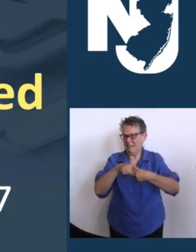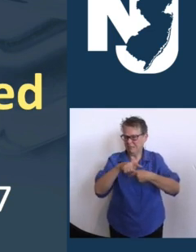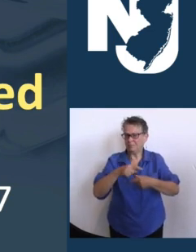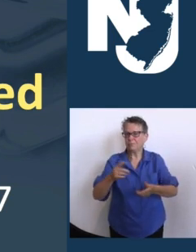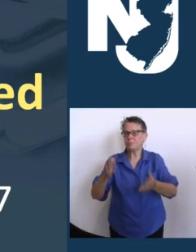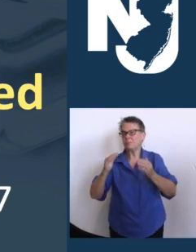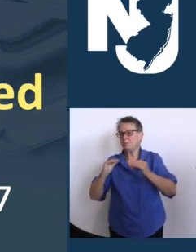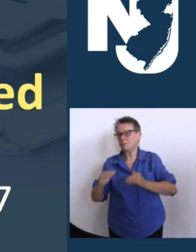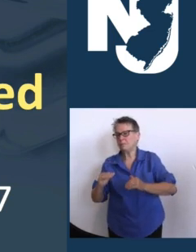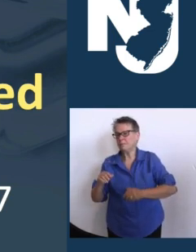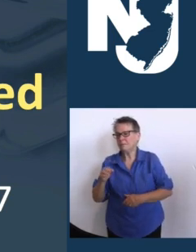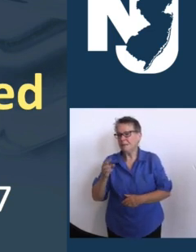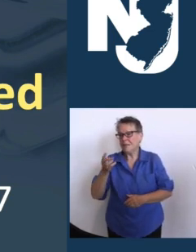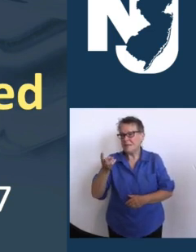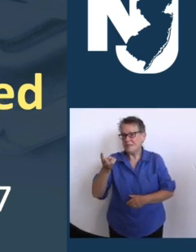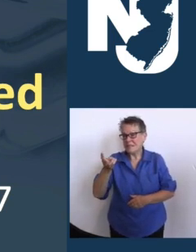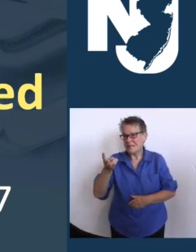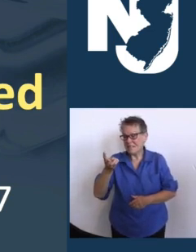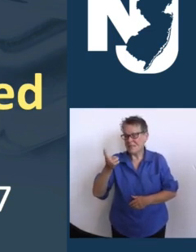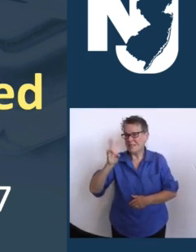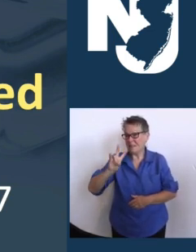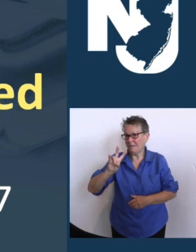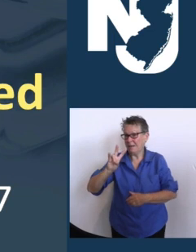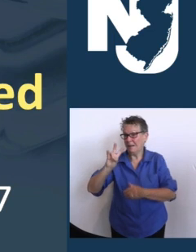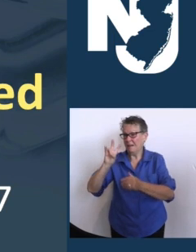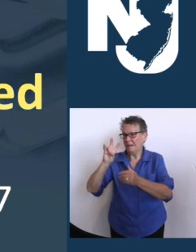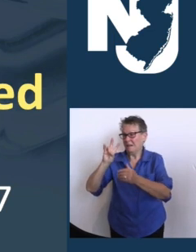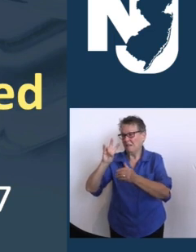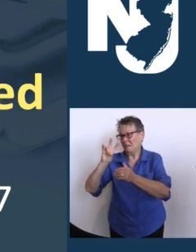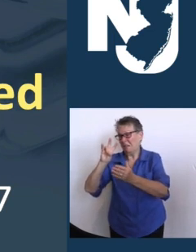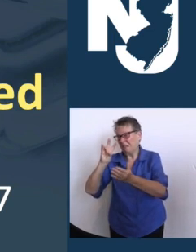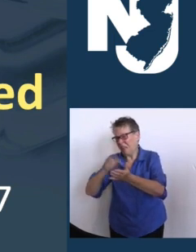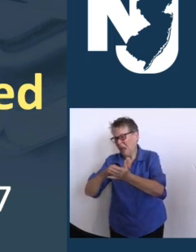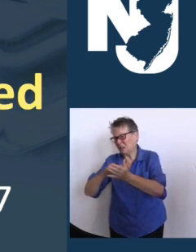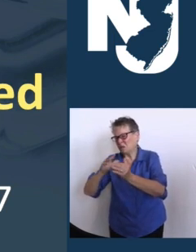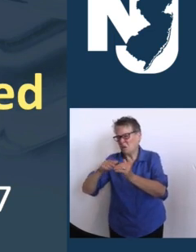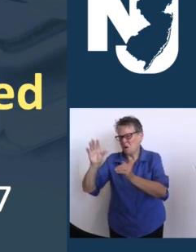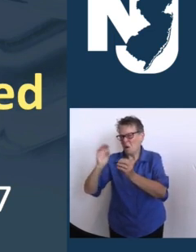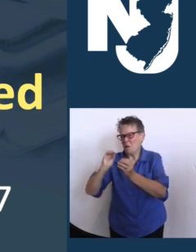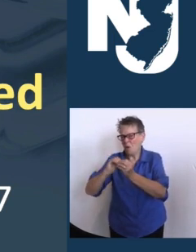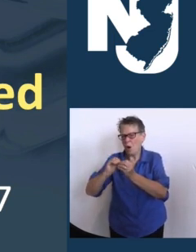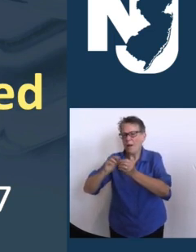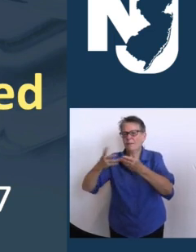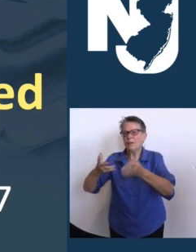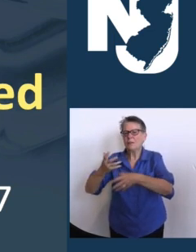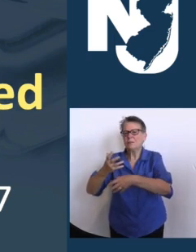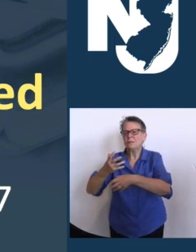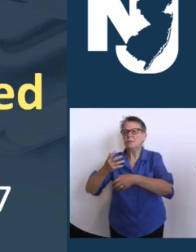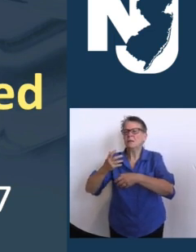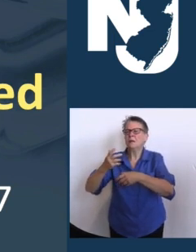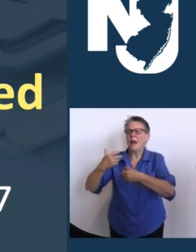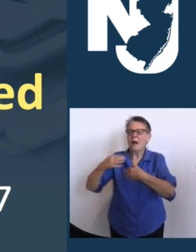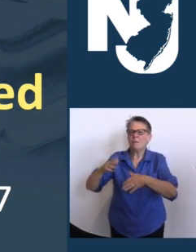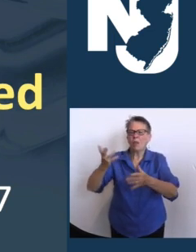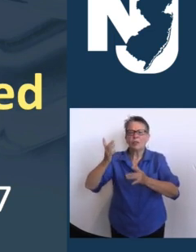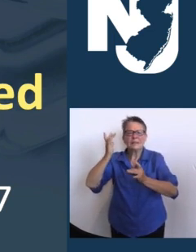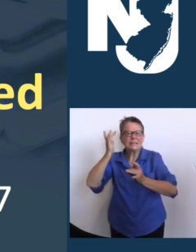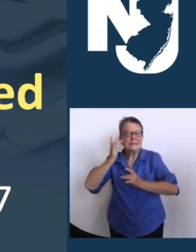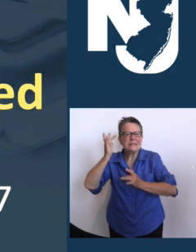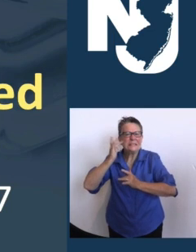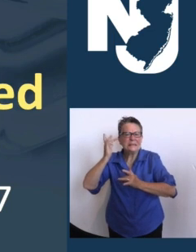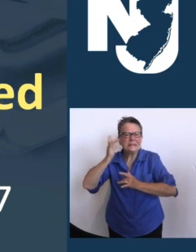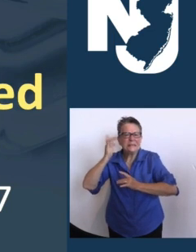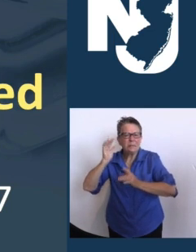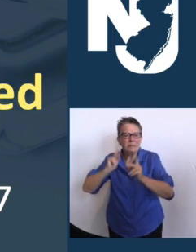,371 individuals living with immune deficiency disorders who have now also received a